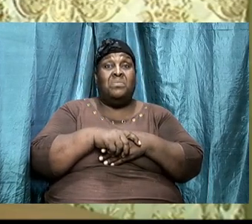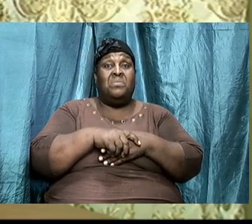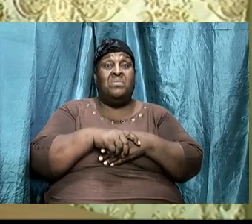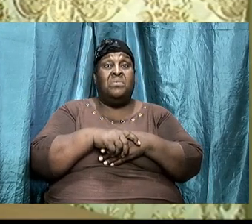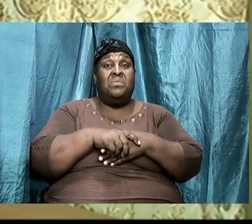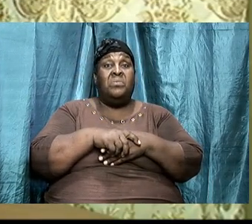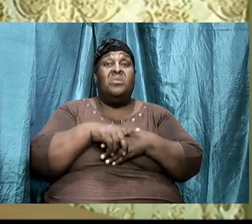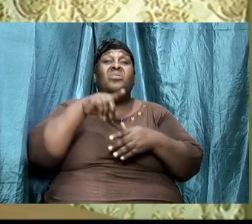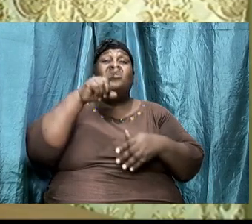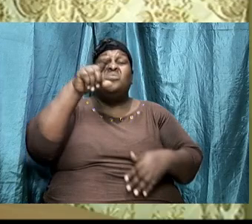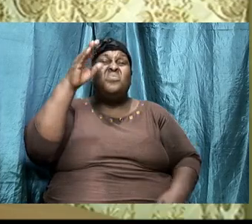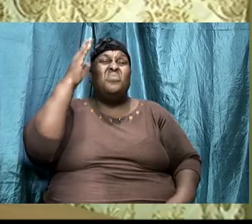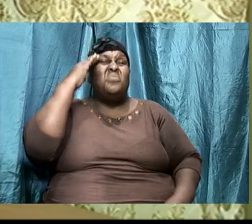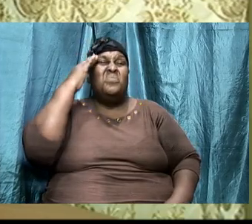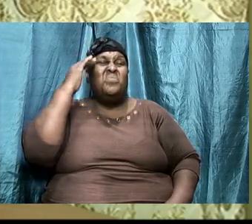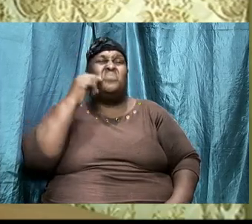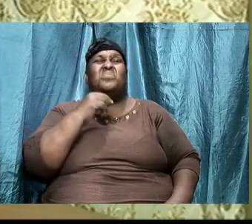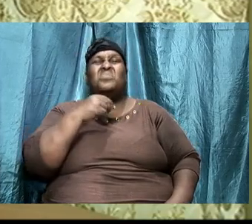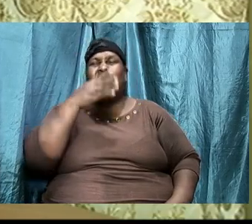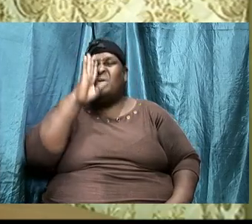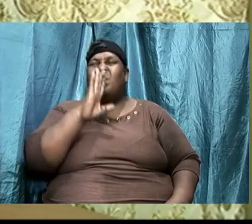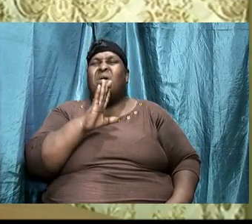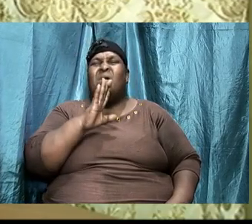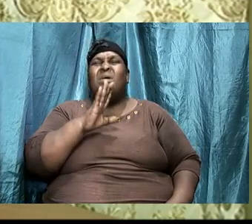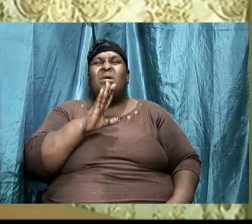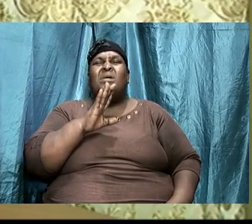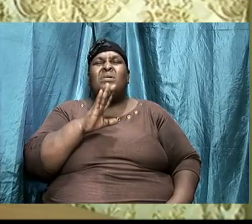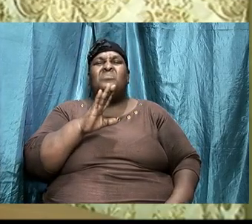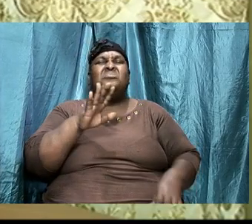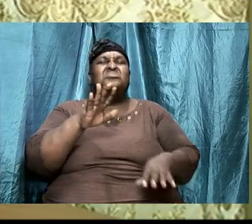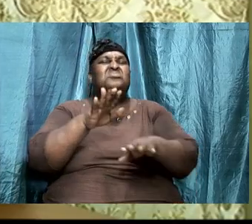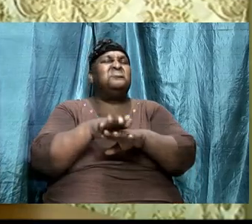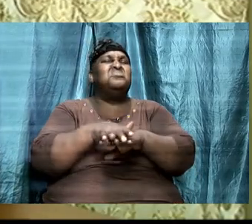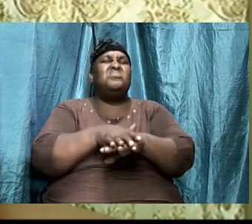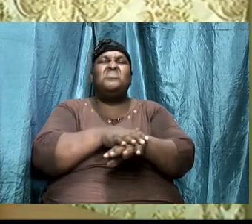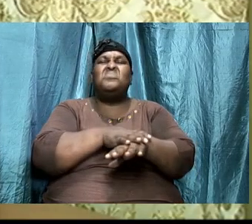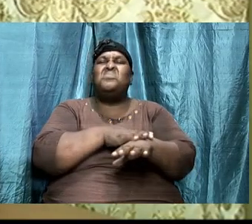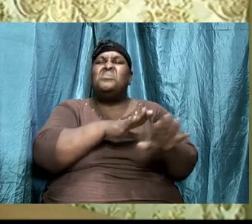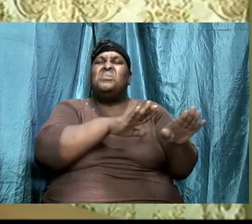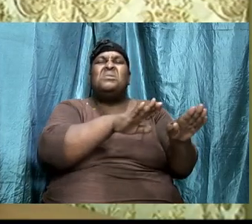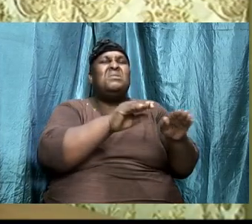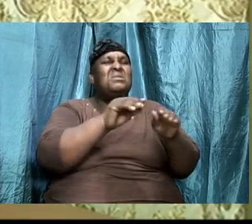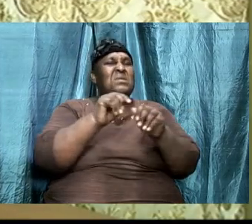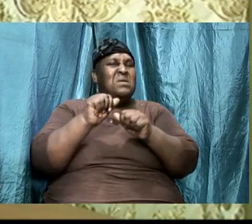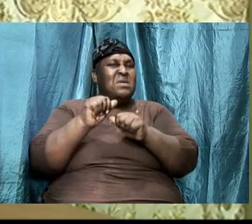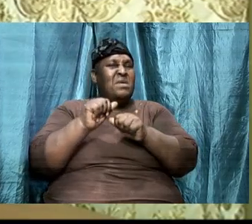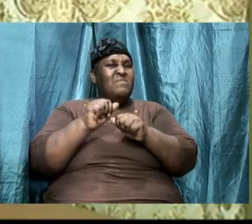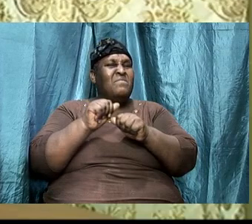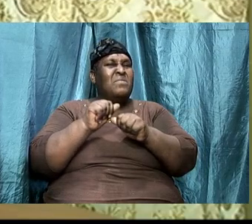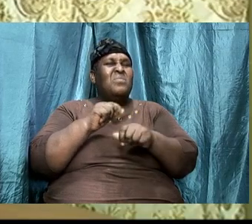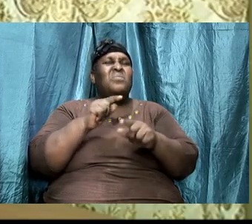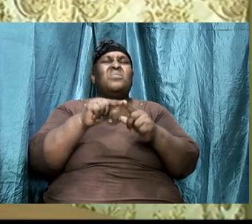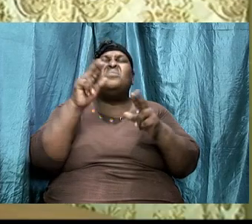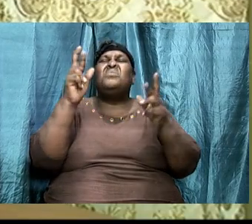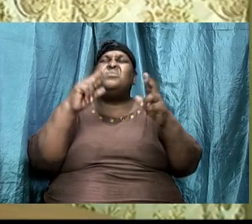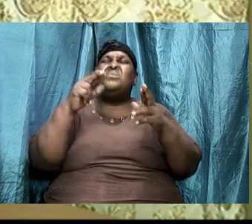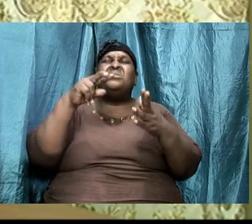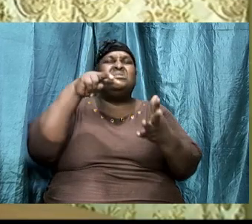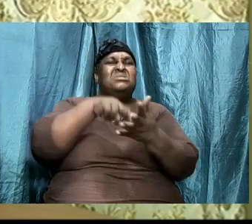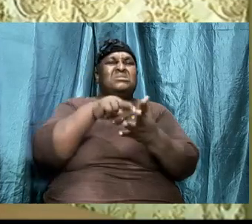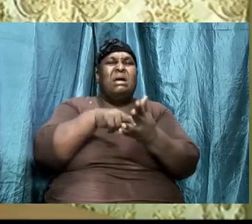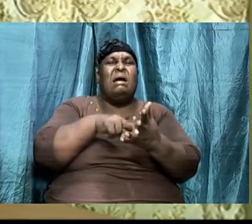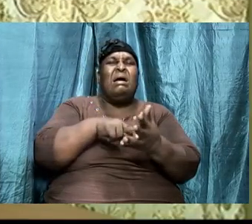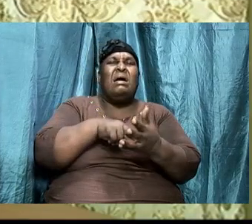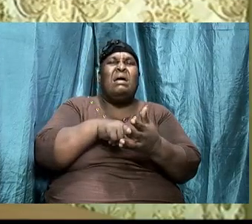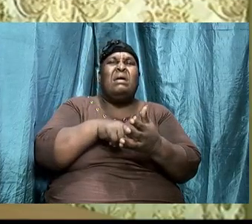because you know that God was slowly departing and when you're ready to stand and say yes rely on the strength of the Lord